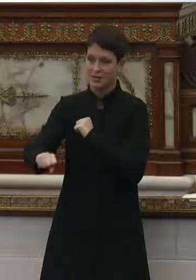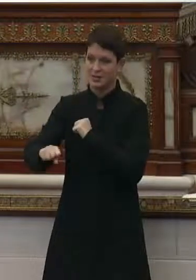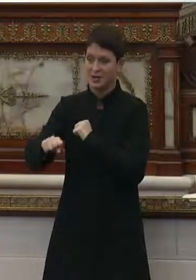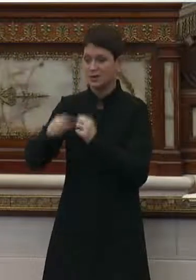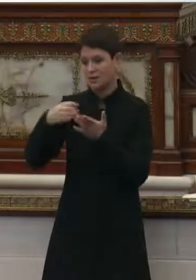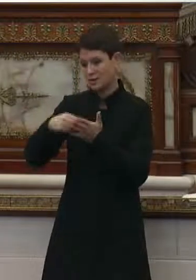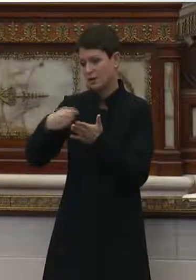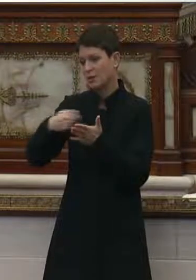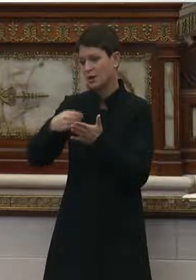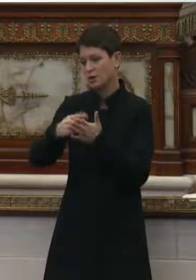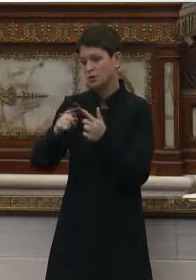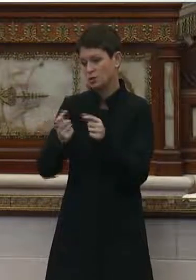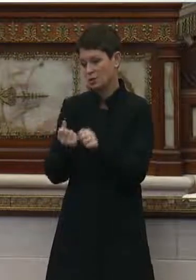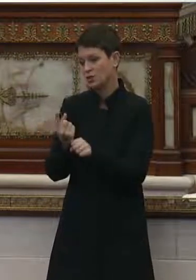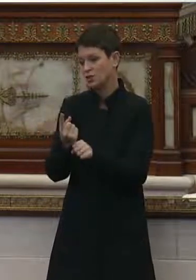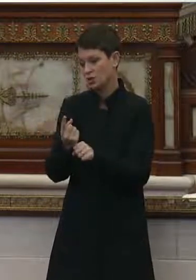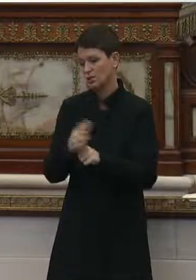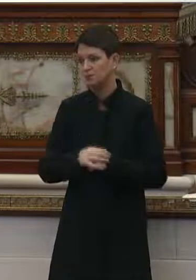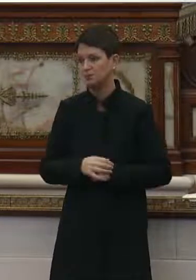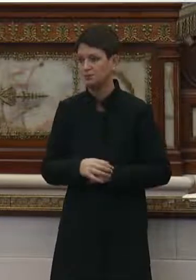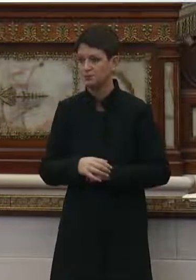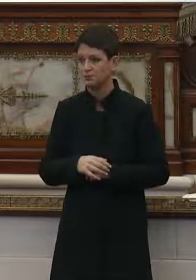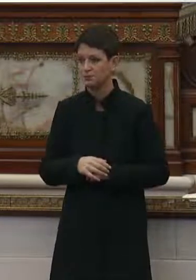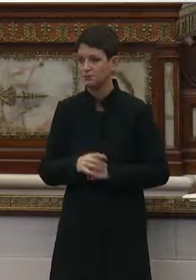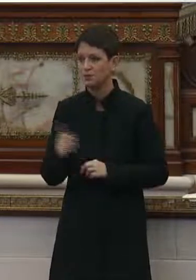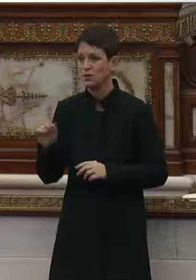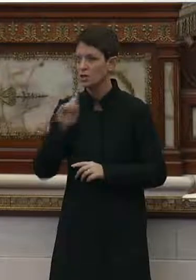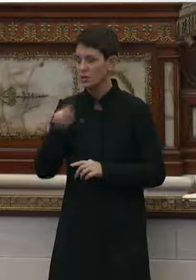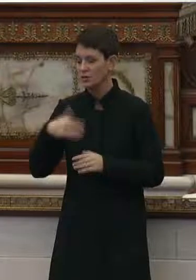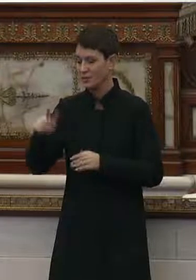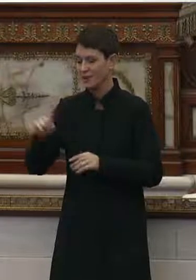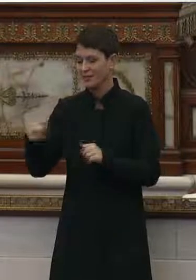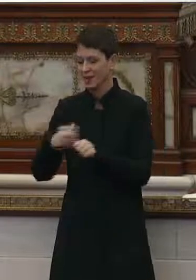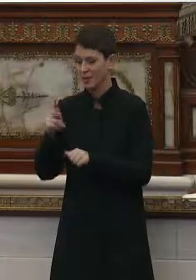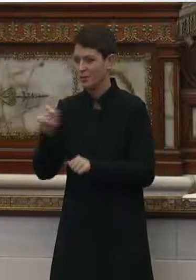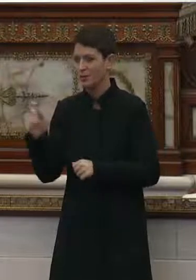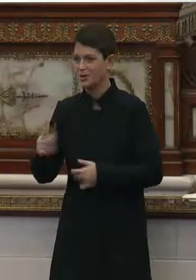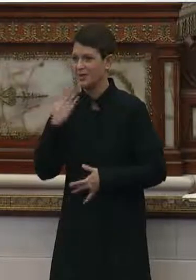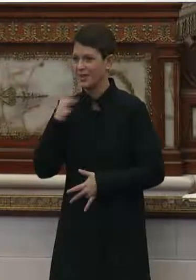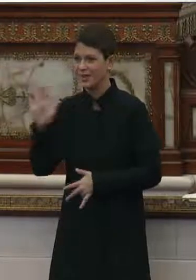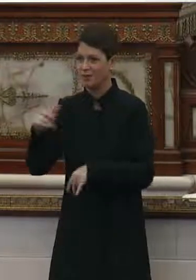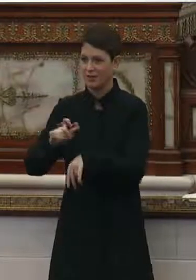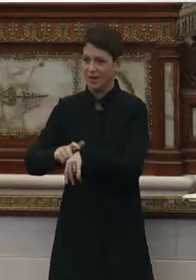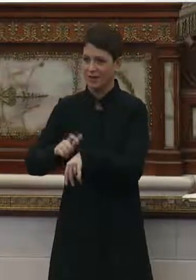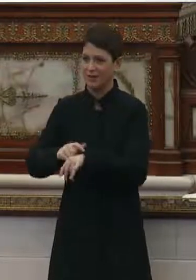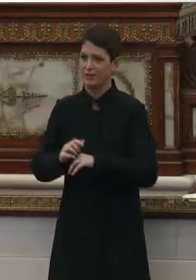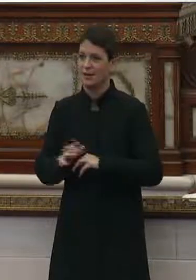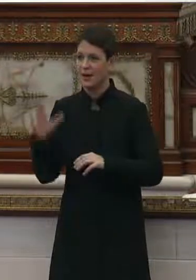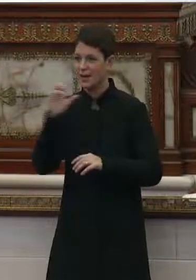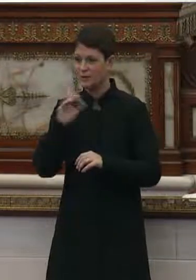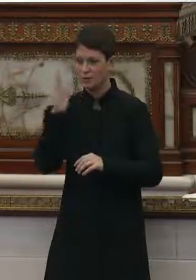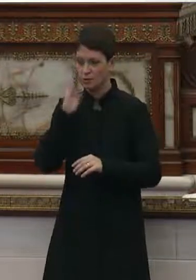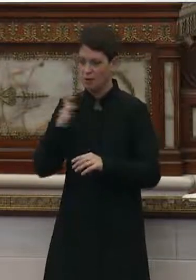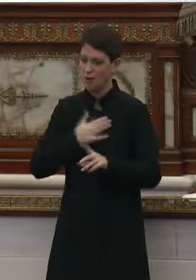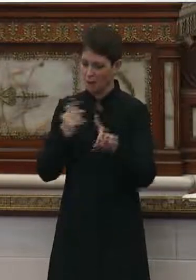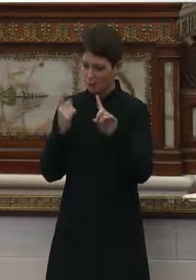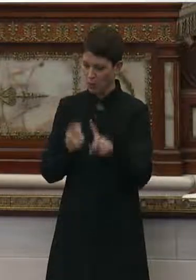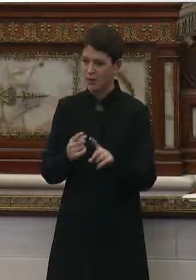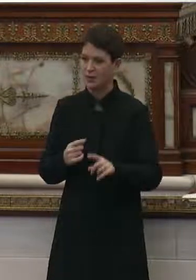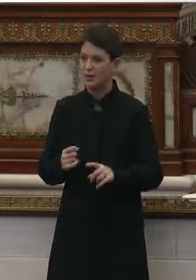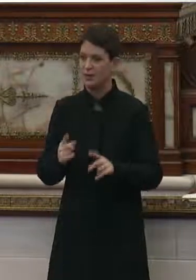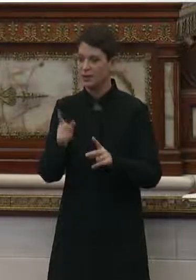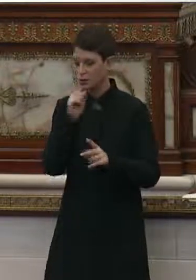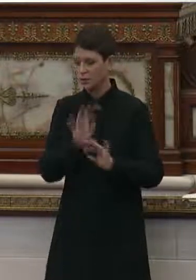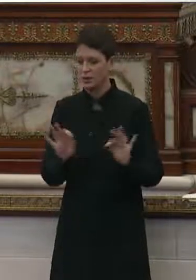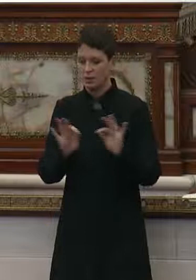funding of this into the new year. So you already answered the follow-up question. So thank you for that. I assume you knew where I was going with that. That's a